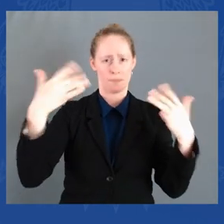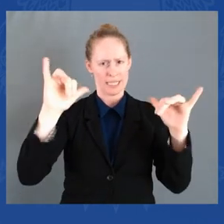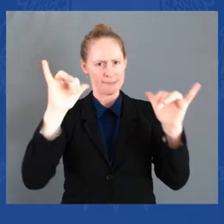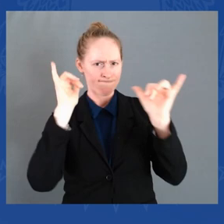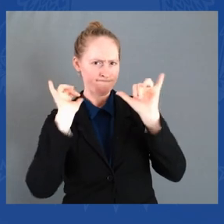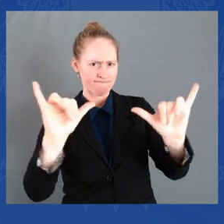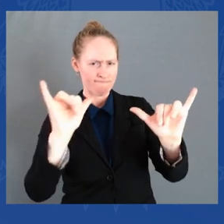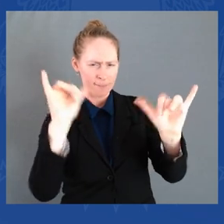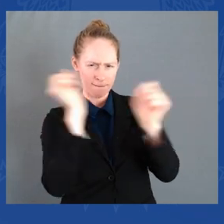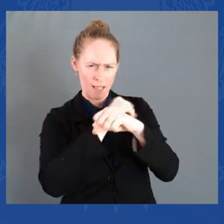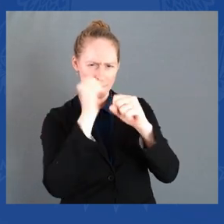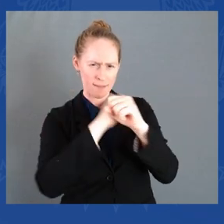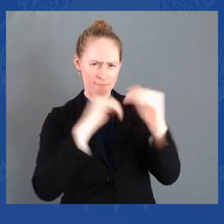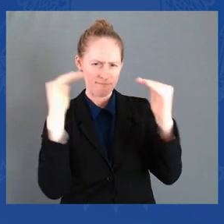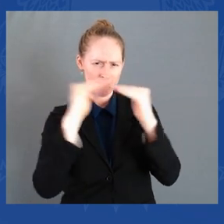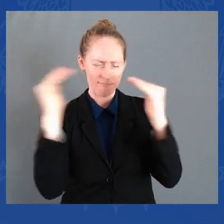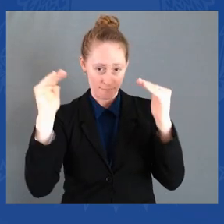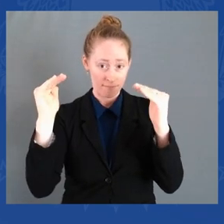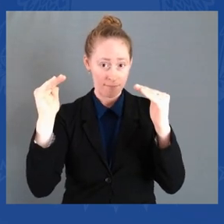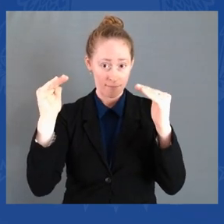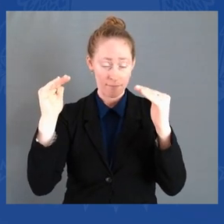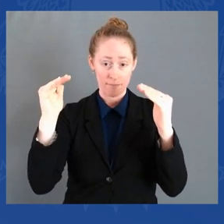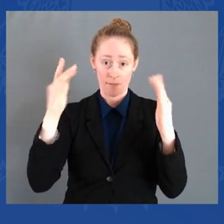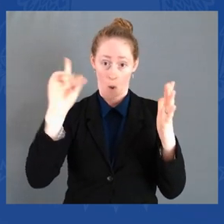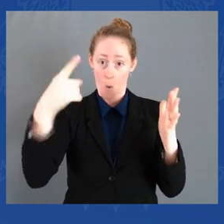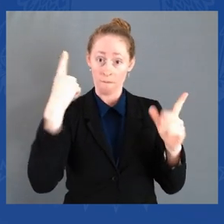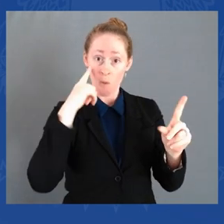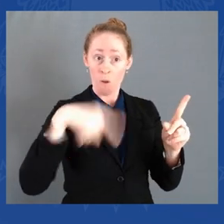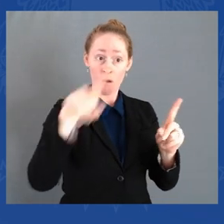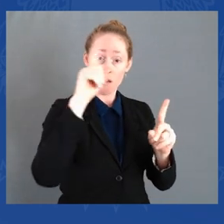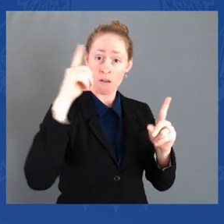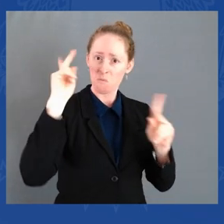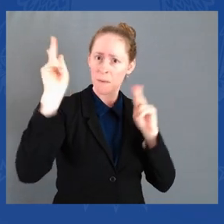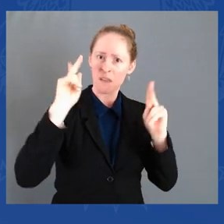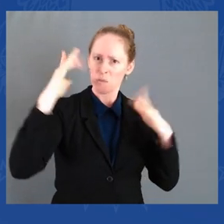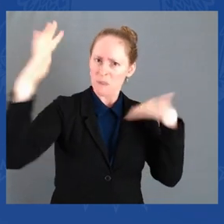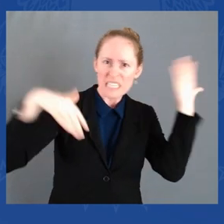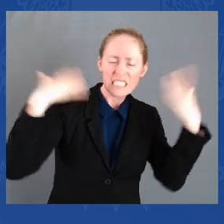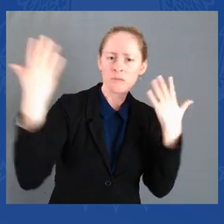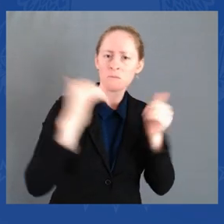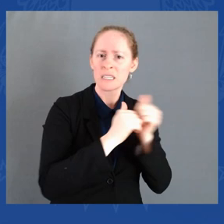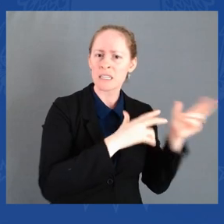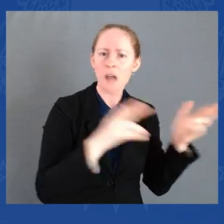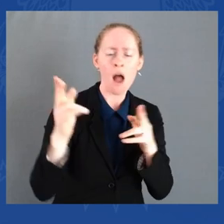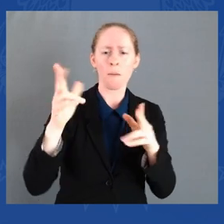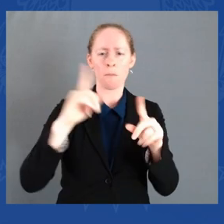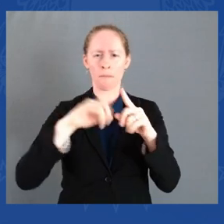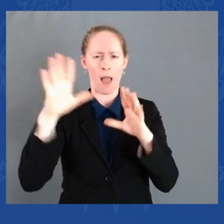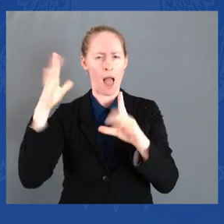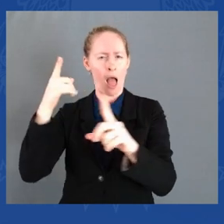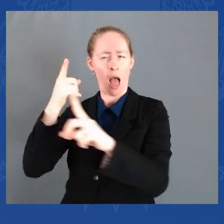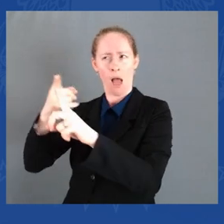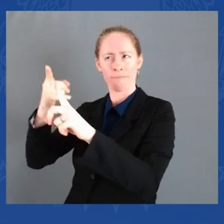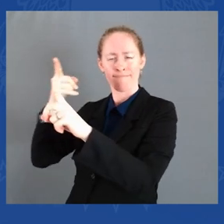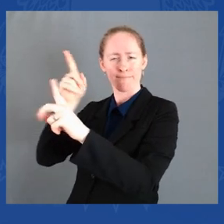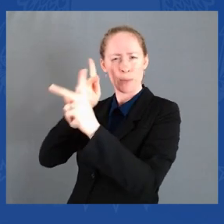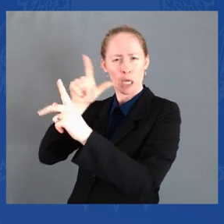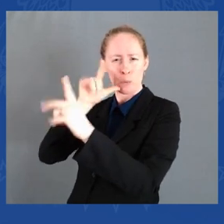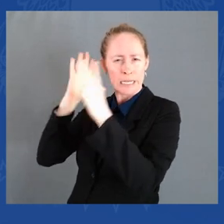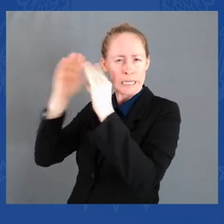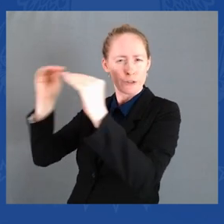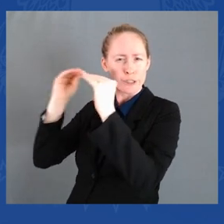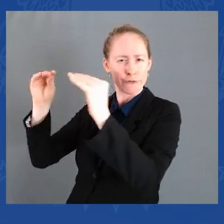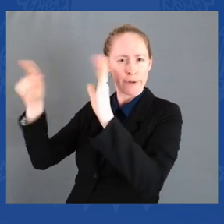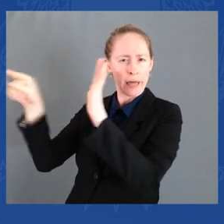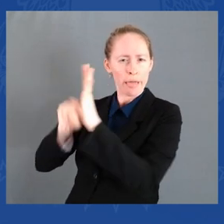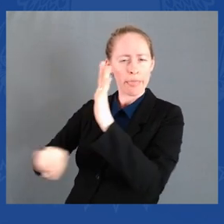guns and get talked into doing something. It's the people who fill their brains with false ideas. It's the people who make them convince